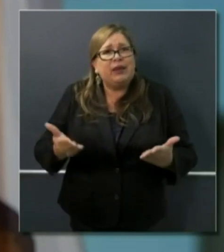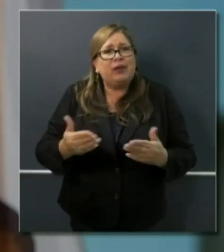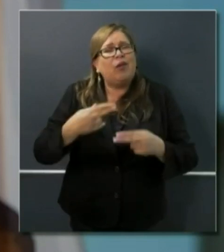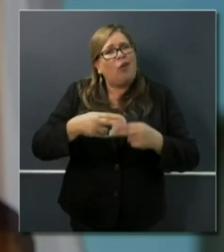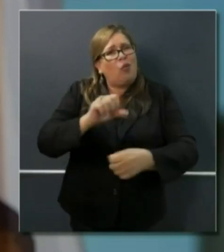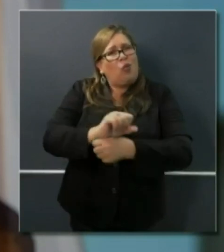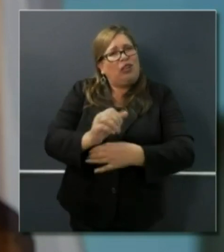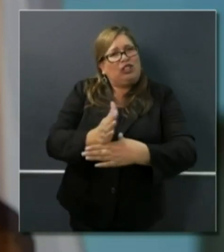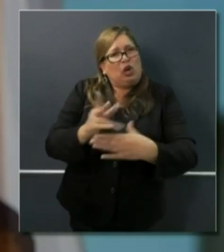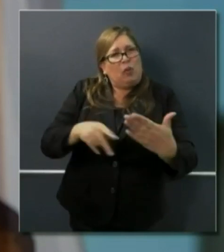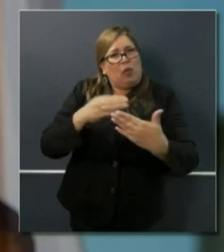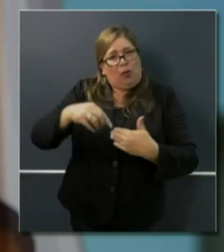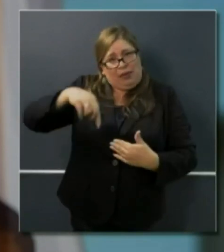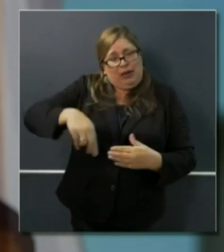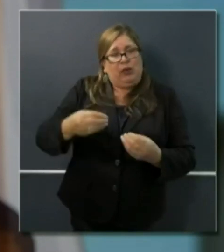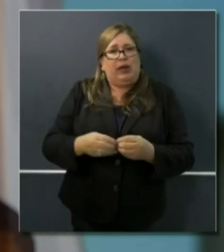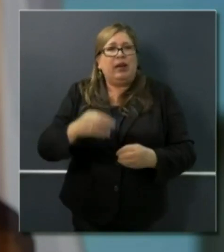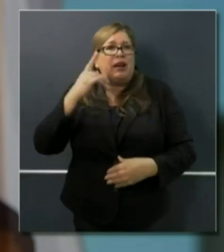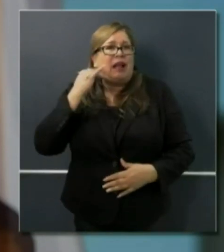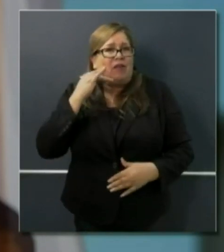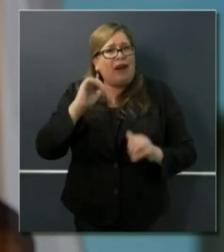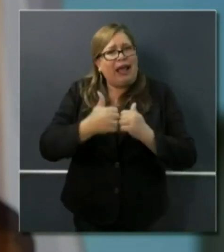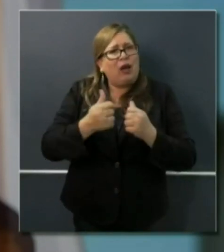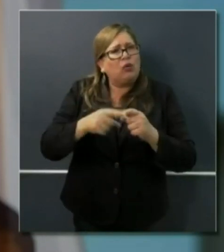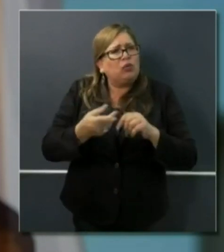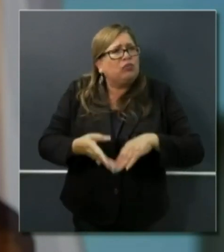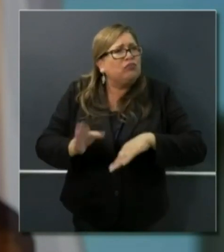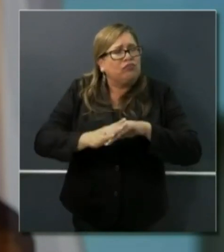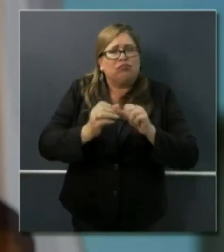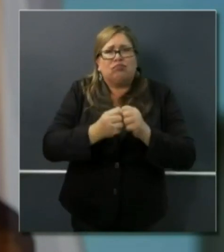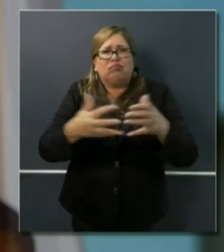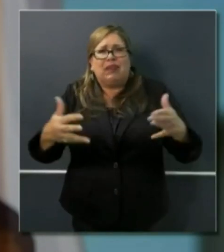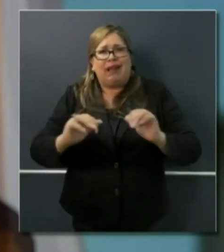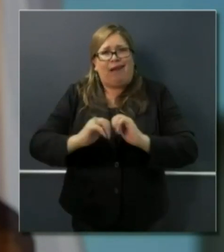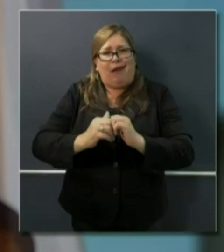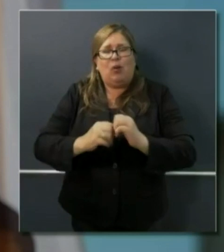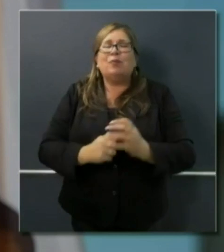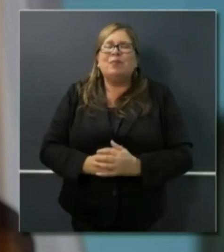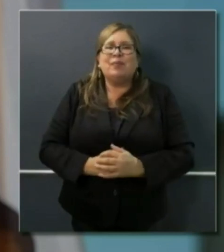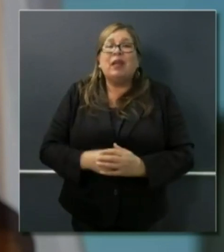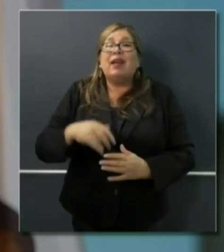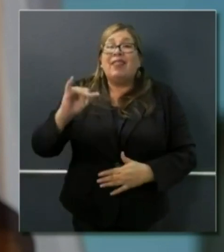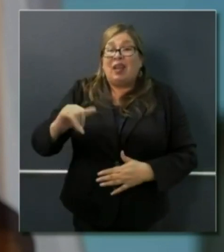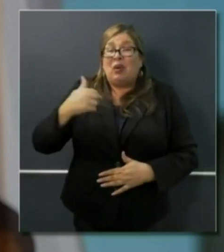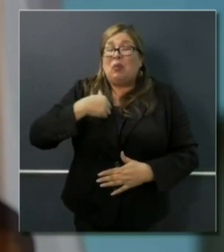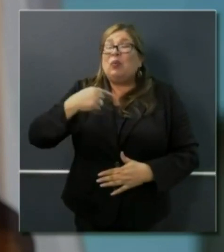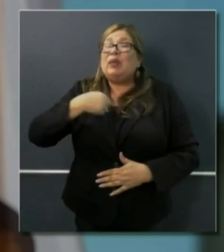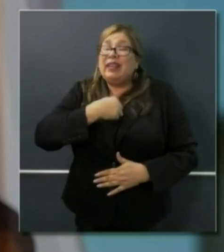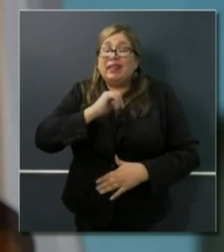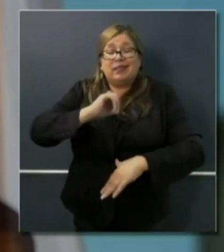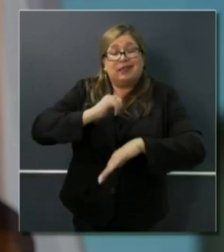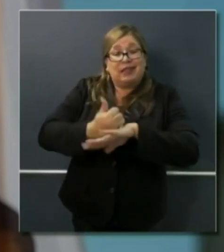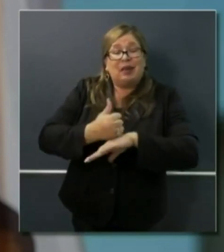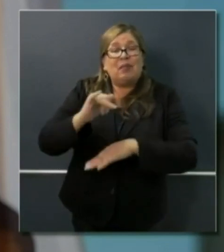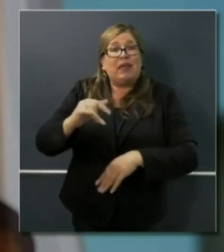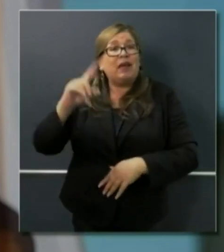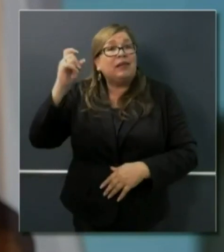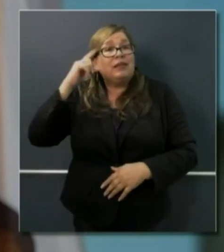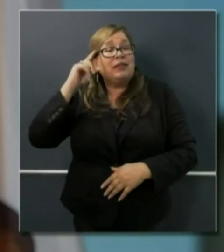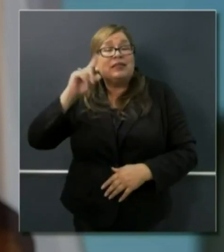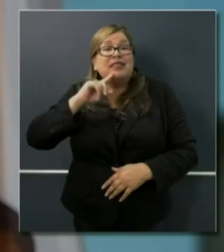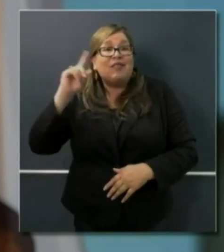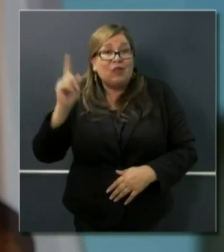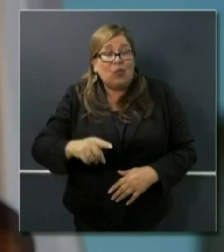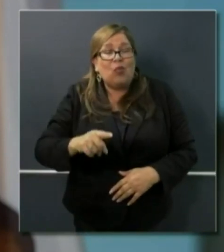program, in the state of California. So that was the purpose of the executive order. Extend those hours 8 to 8 starting